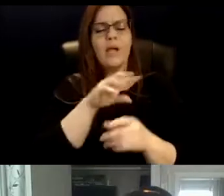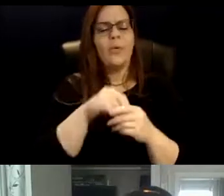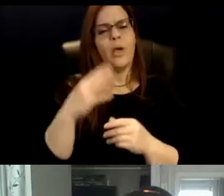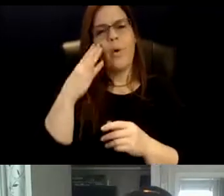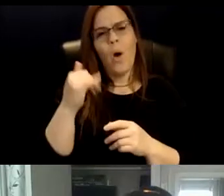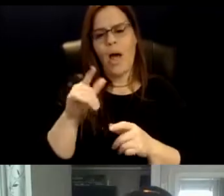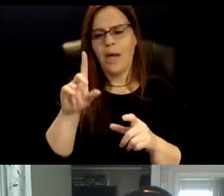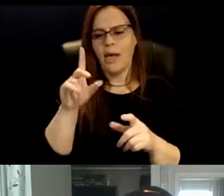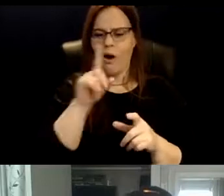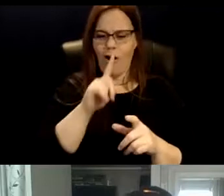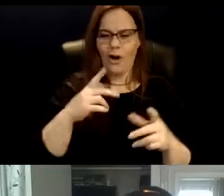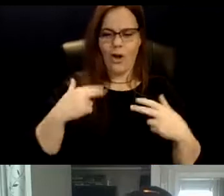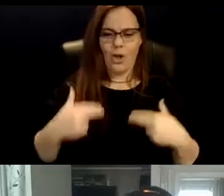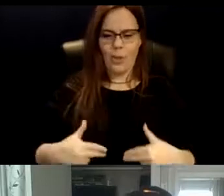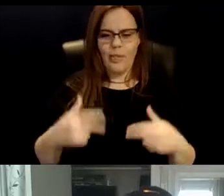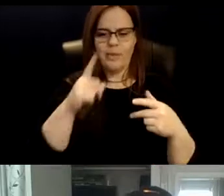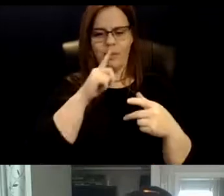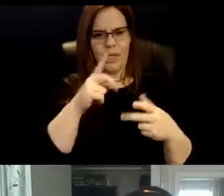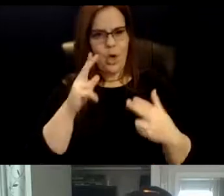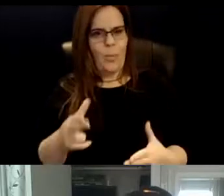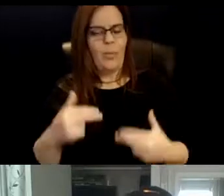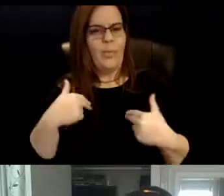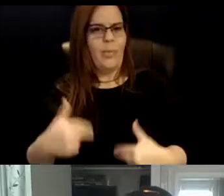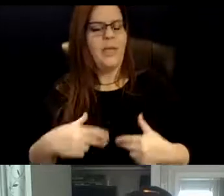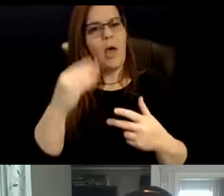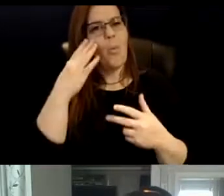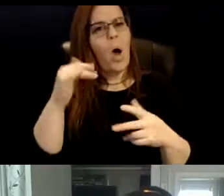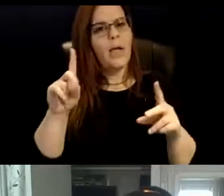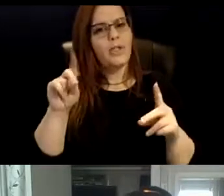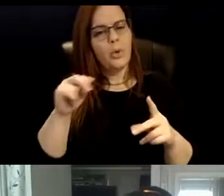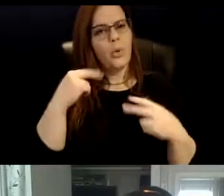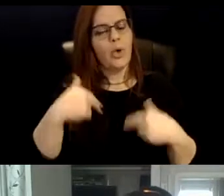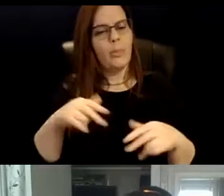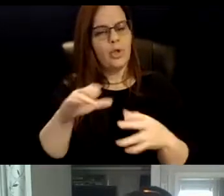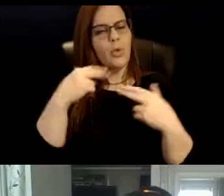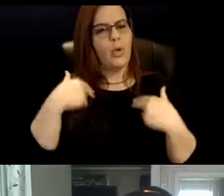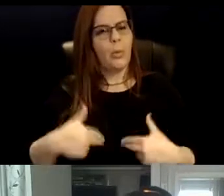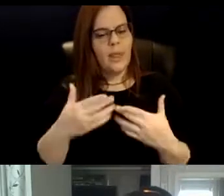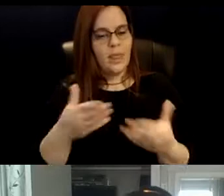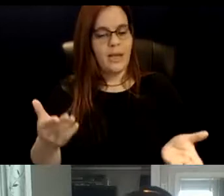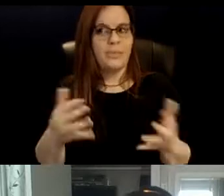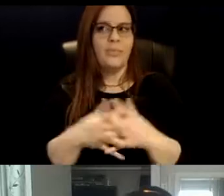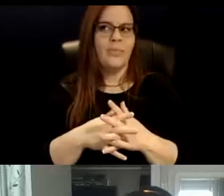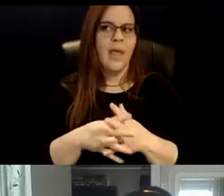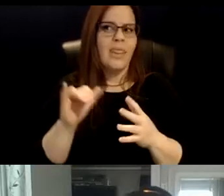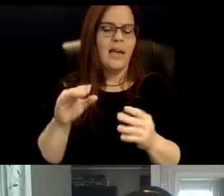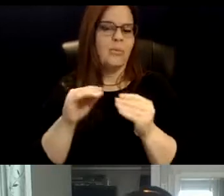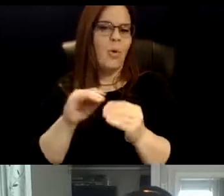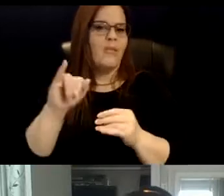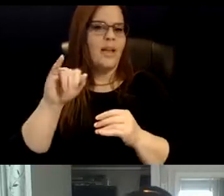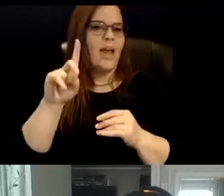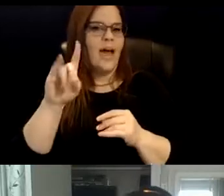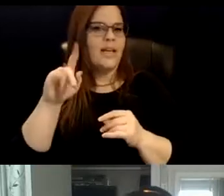things happen? And those human things usually is ism or an ology. I am a caramel